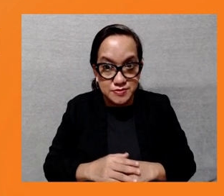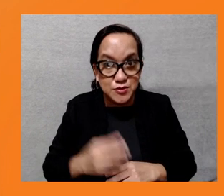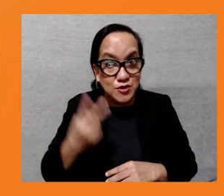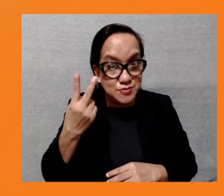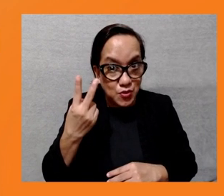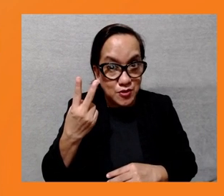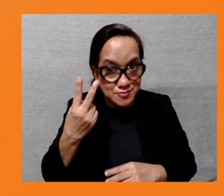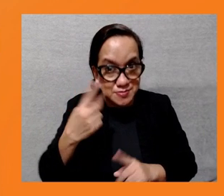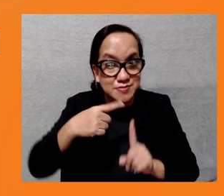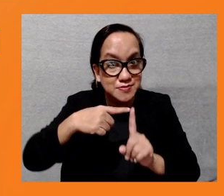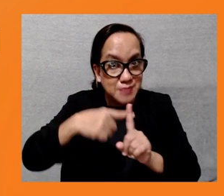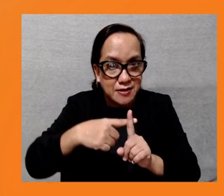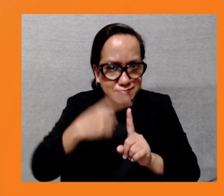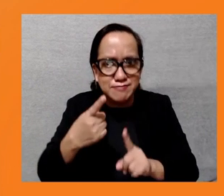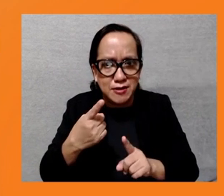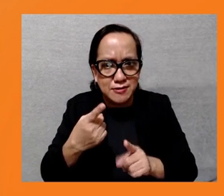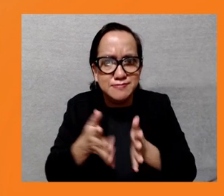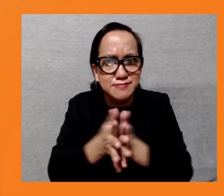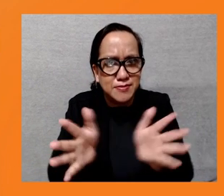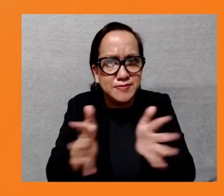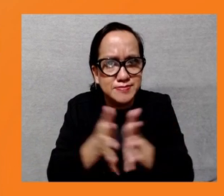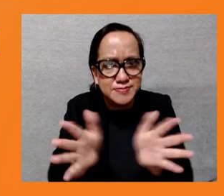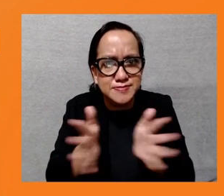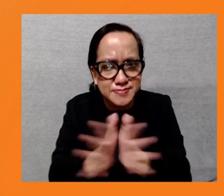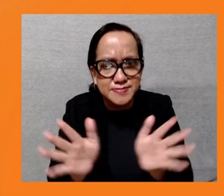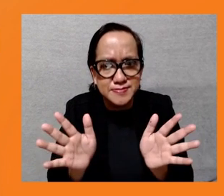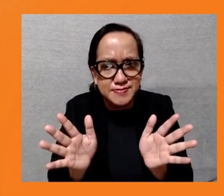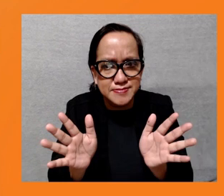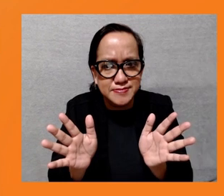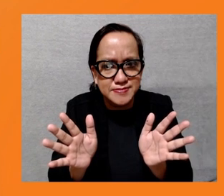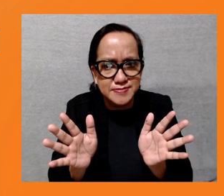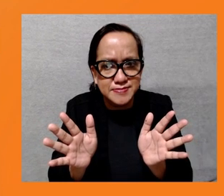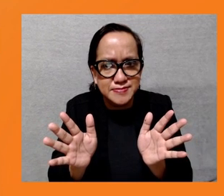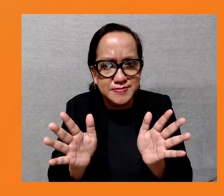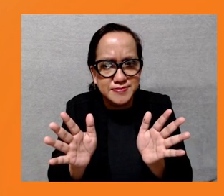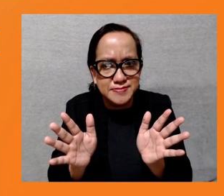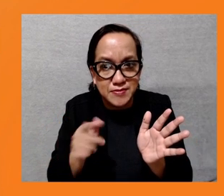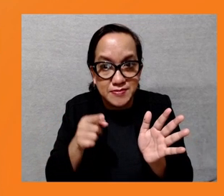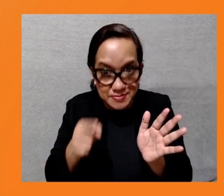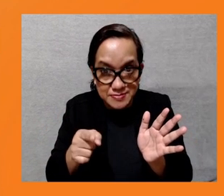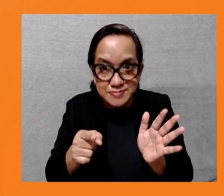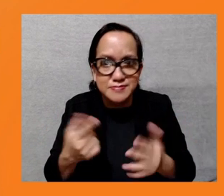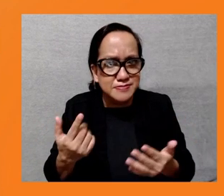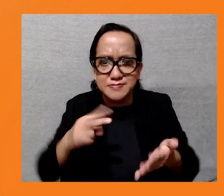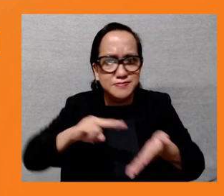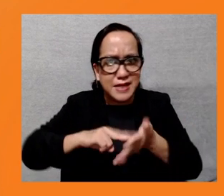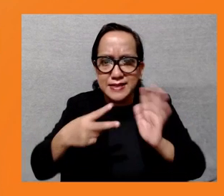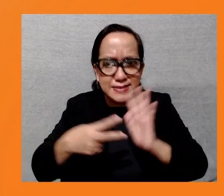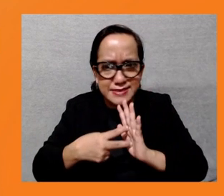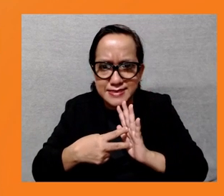Grievance for dress mechanisms. We've been doing studies on this, and I think this also comes out through the work that our